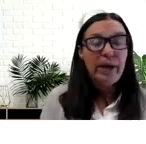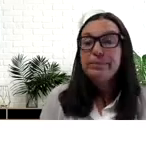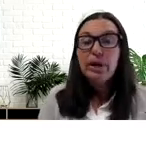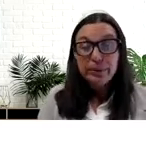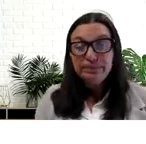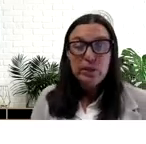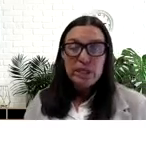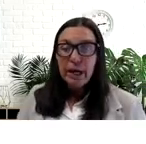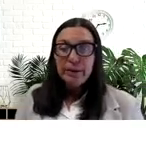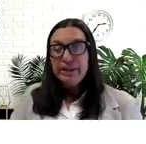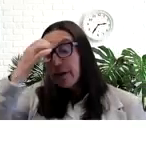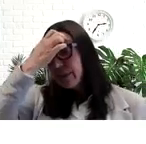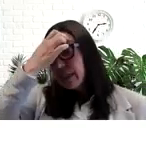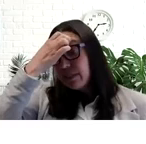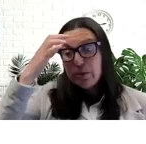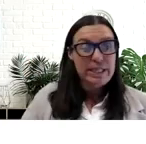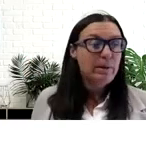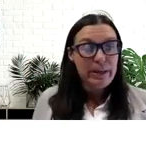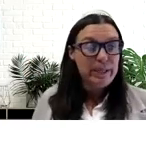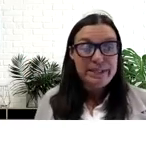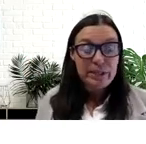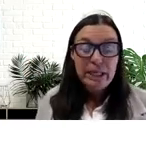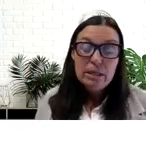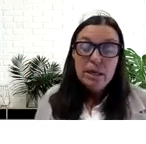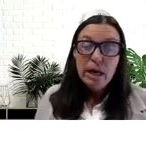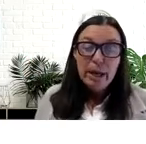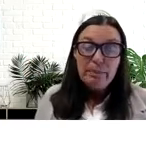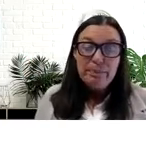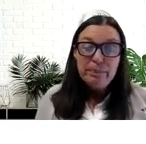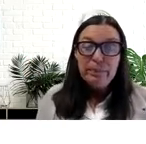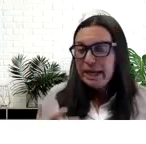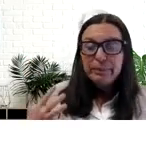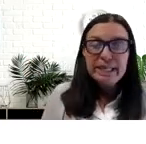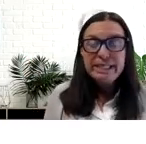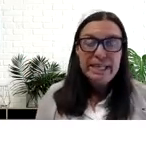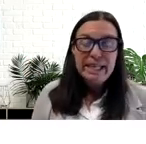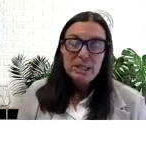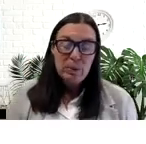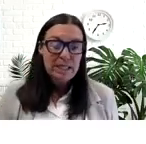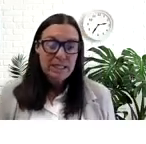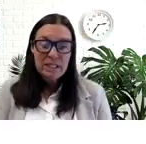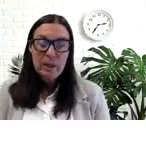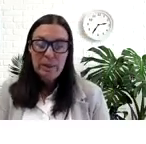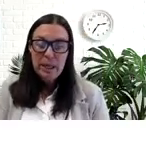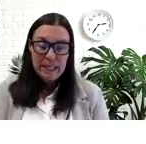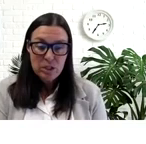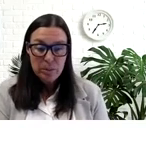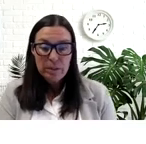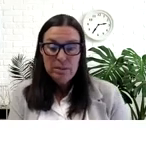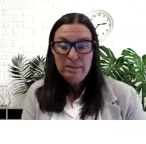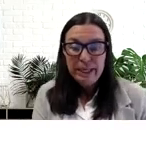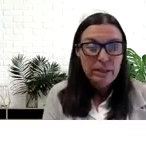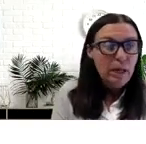Okay, so using autoethnography to examine family history. I get really excited at this point, because this is where it becomes